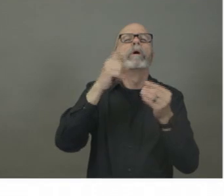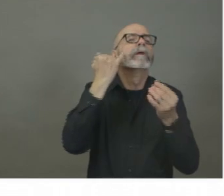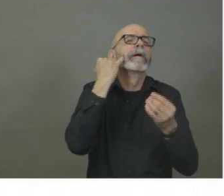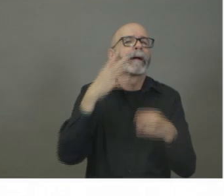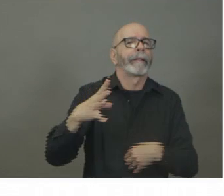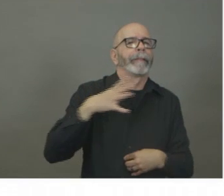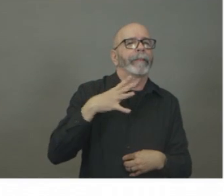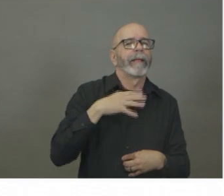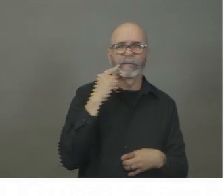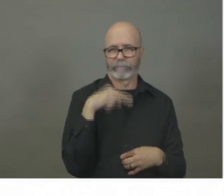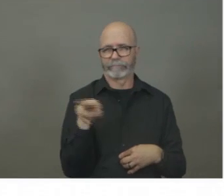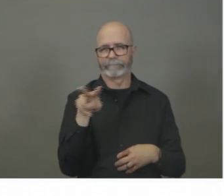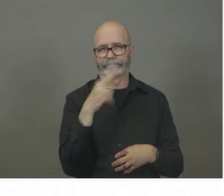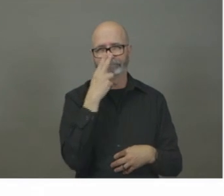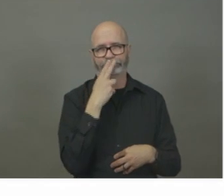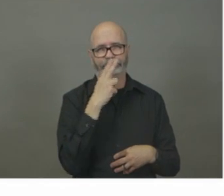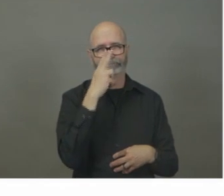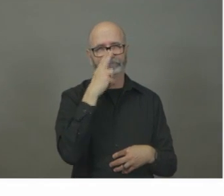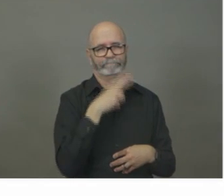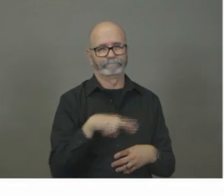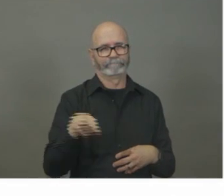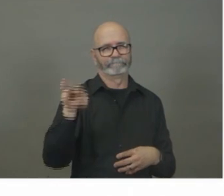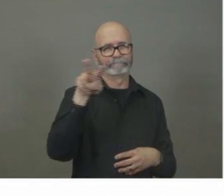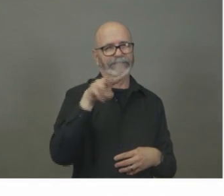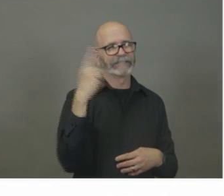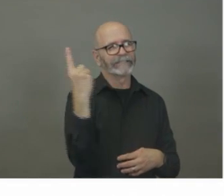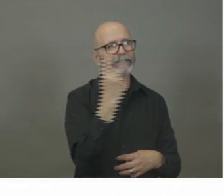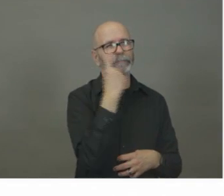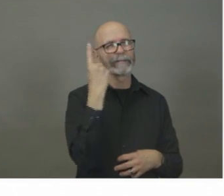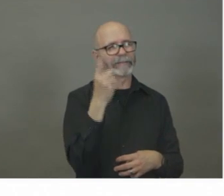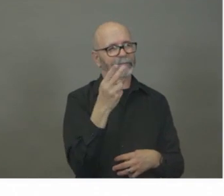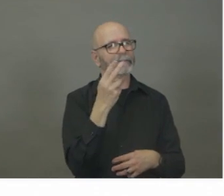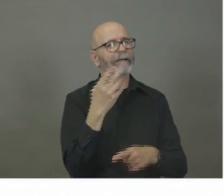do not yet have capacity at the lab, our lab here locally.